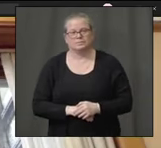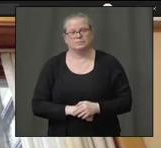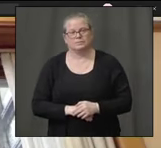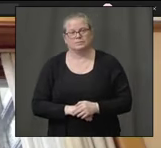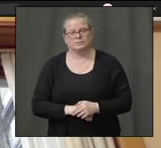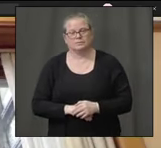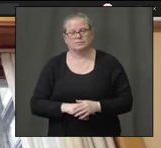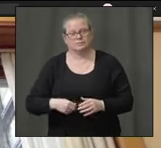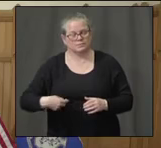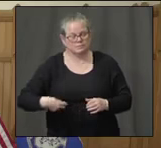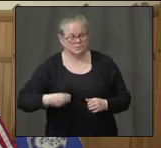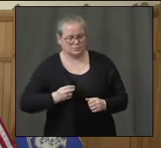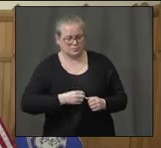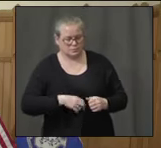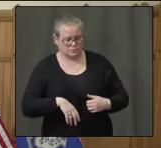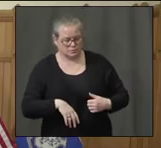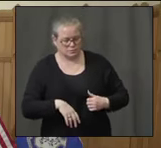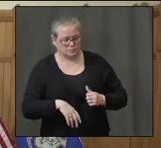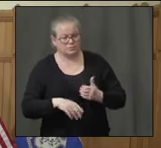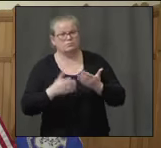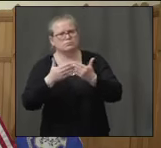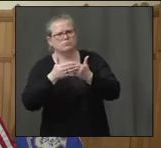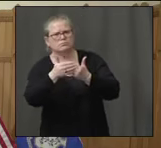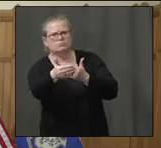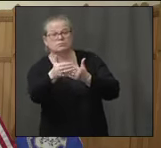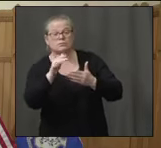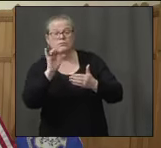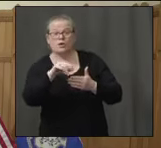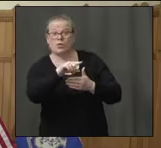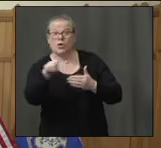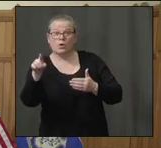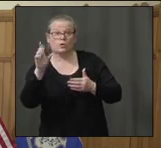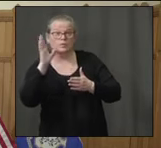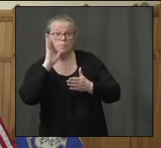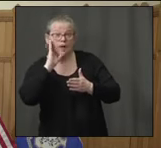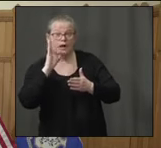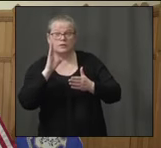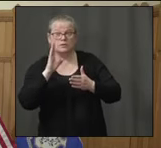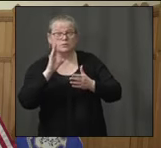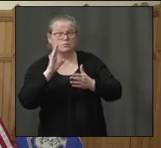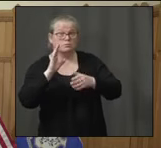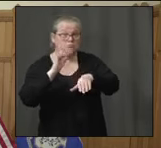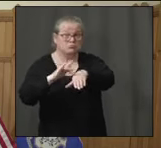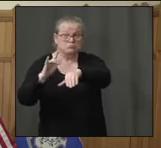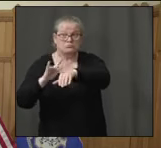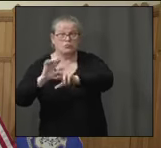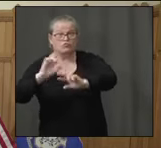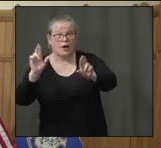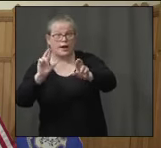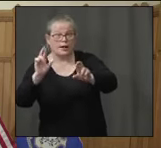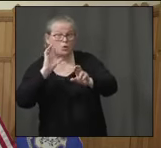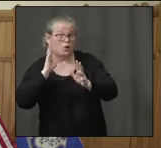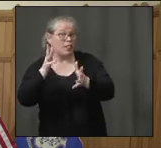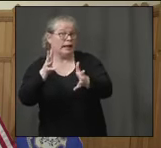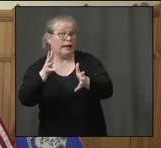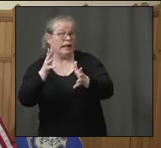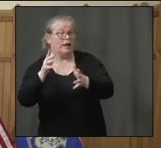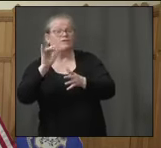And so going forward, what's the plan for these beds? Will they stay in place in case there's any reemergence in the future?